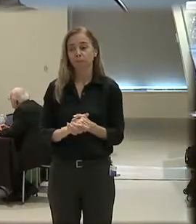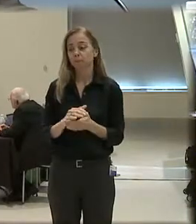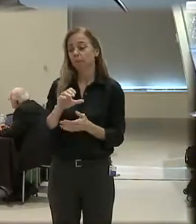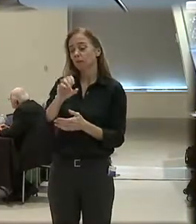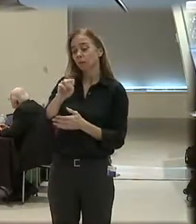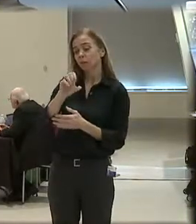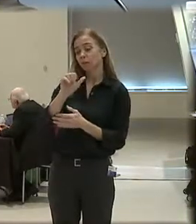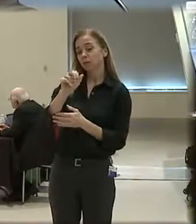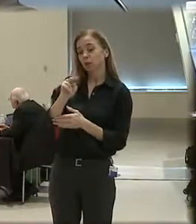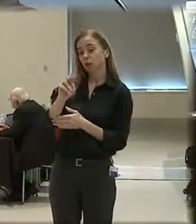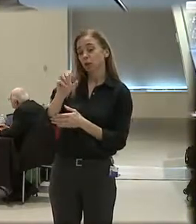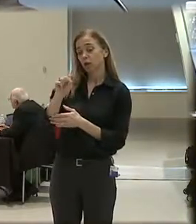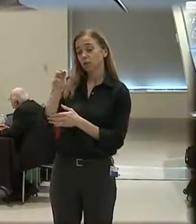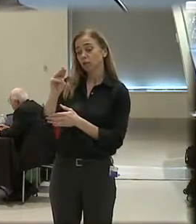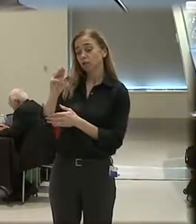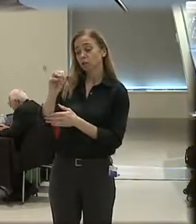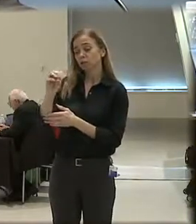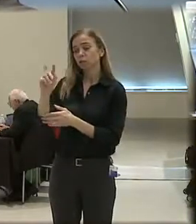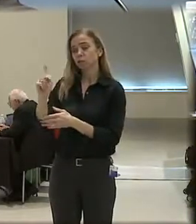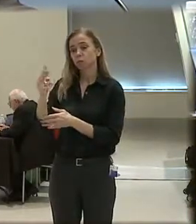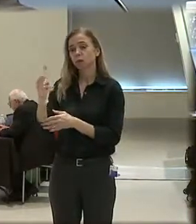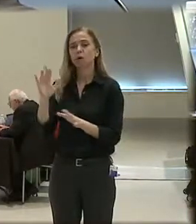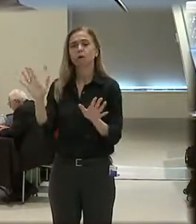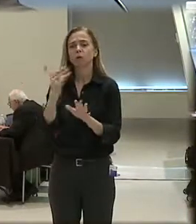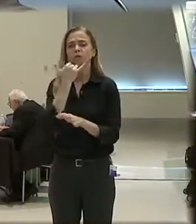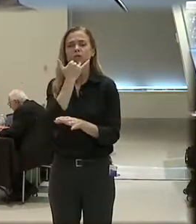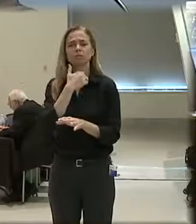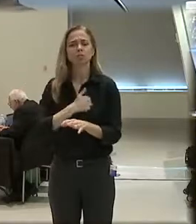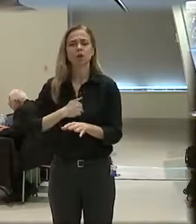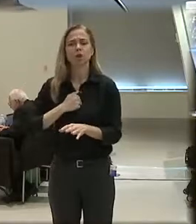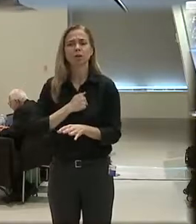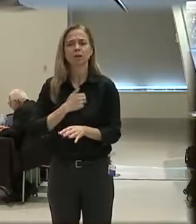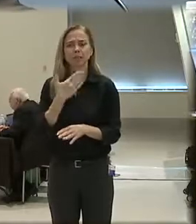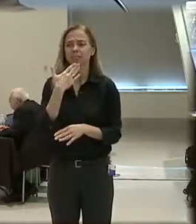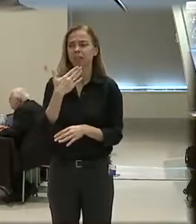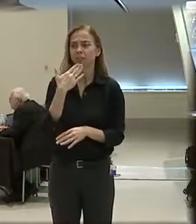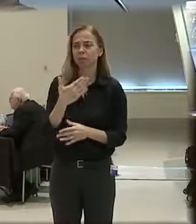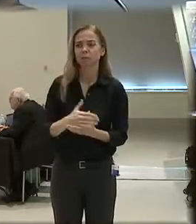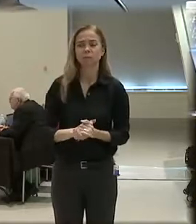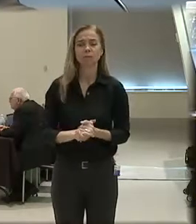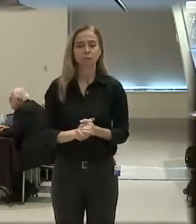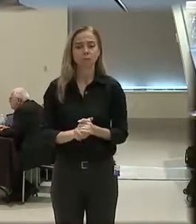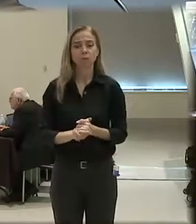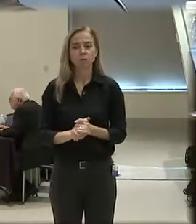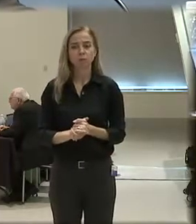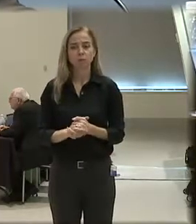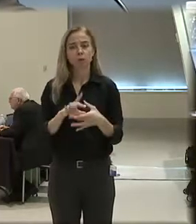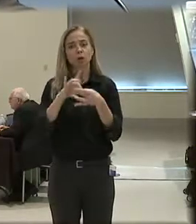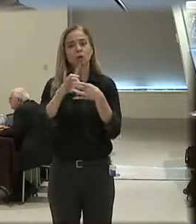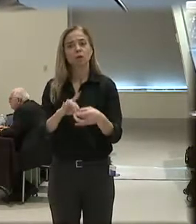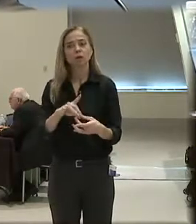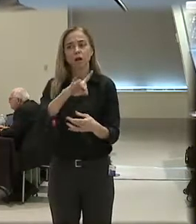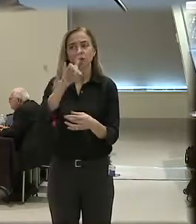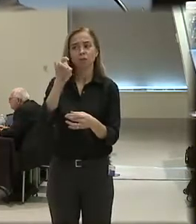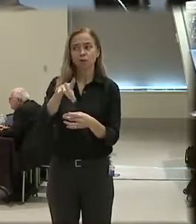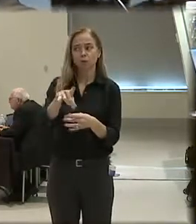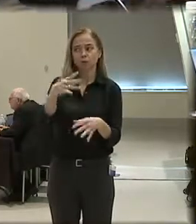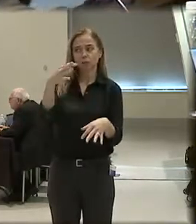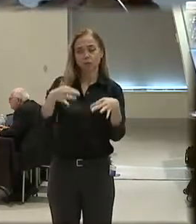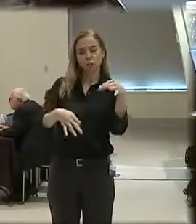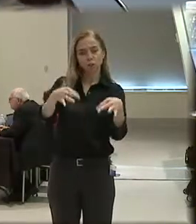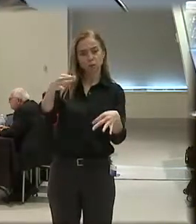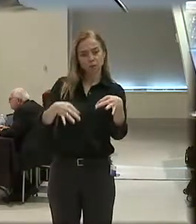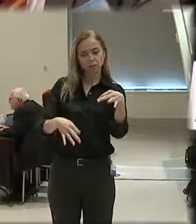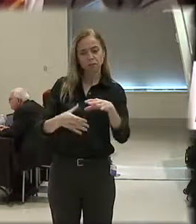Sean Smoot. Oh, I'm sorry. Thank you, ma'am. In regard to the question about judgment and dealing with